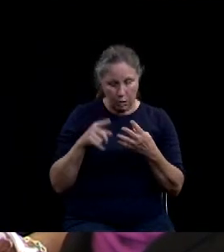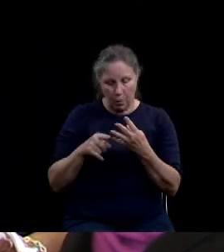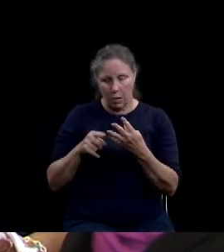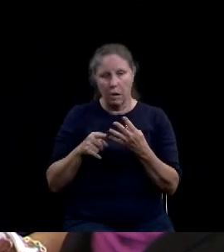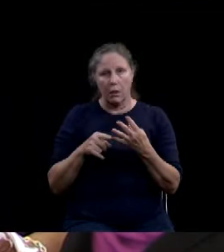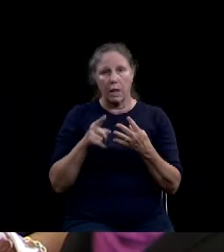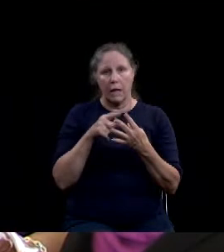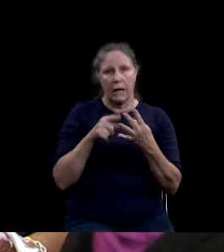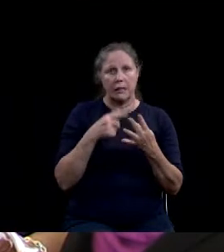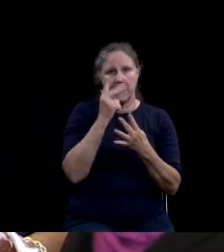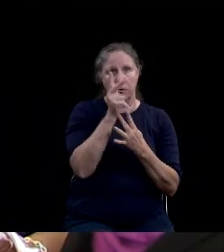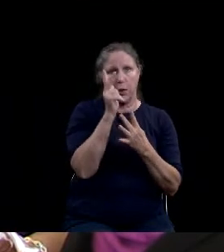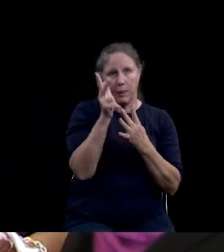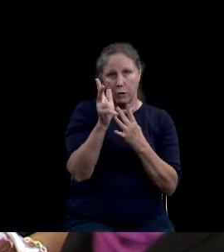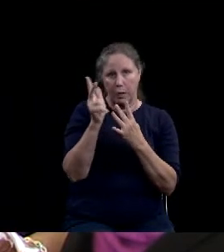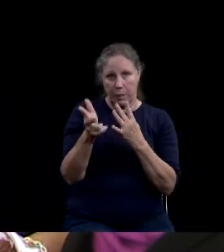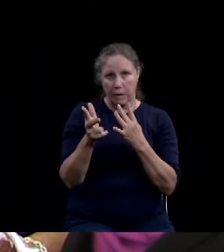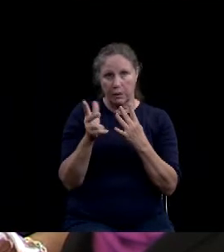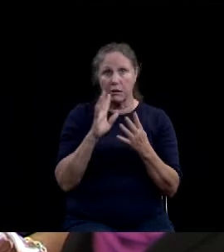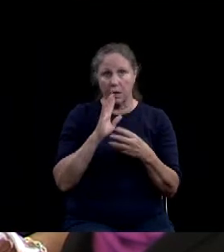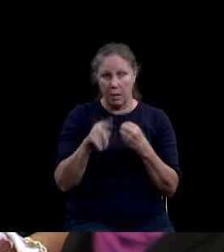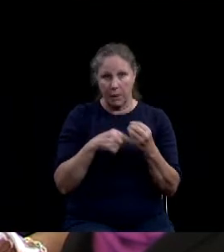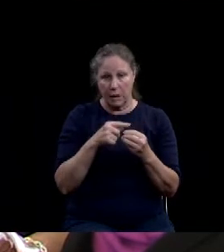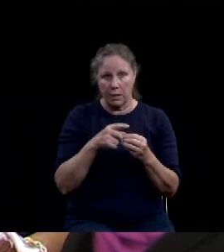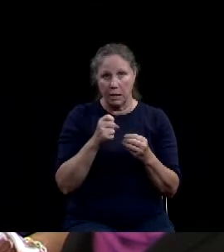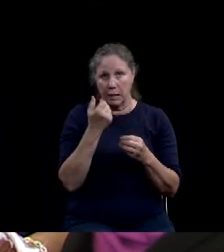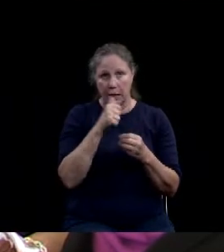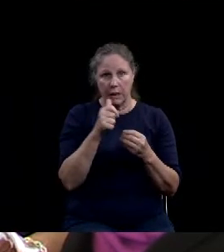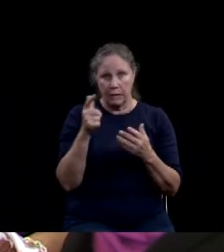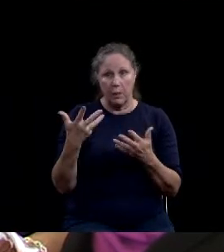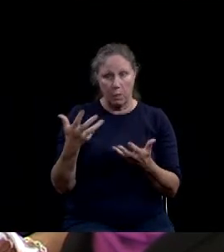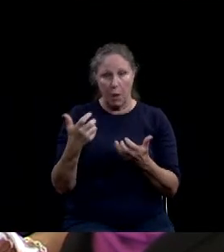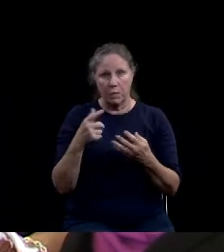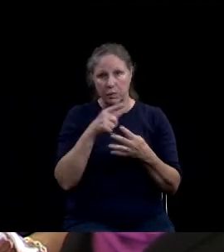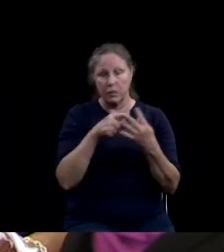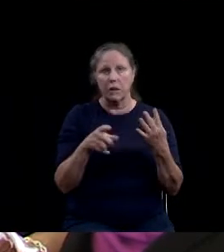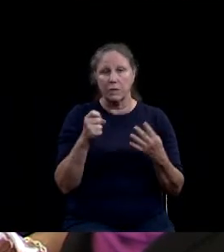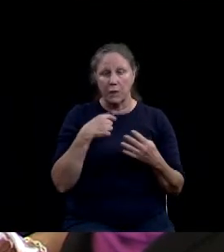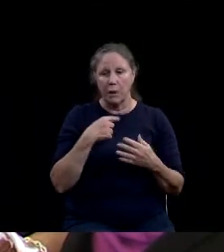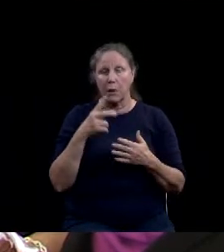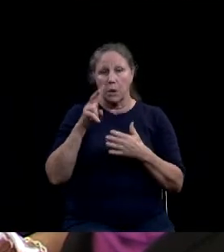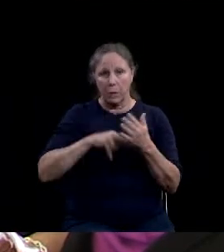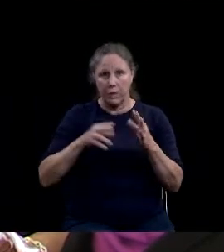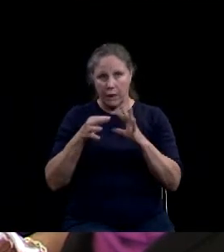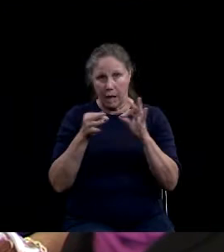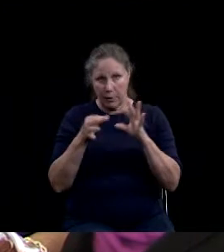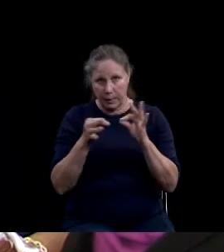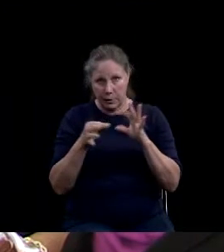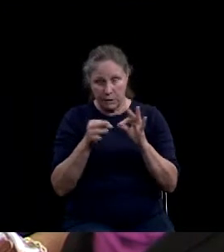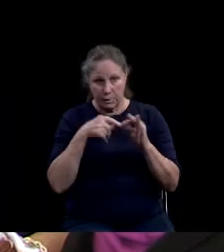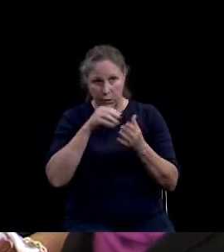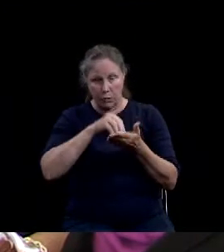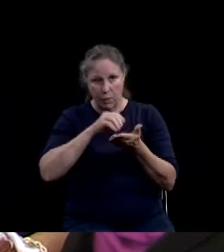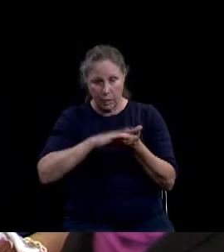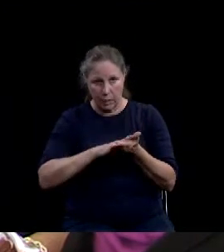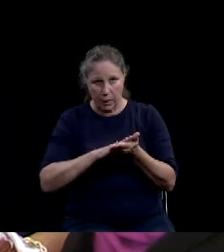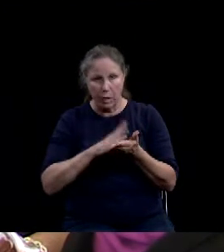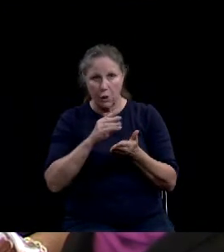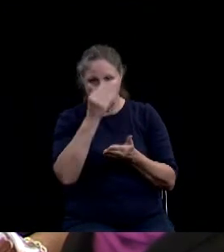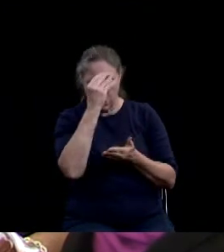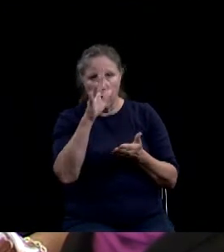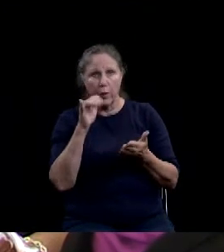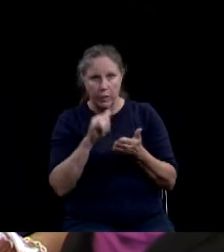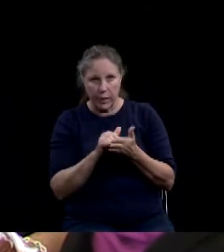many agenda items as possible. So I will read their comments into the records, but just know that they're related to the several different